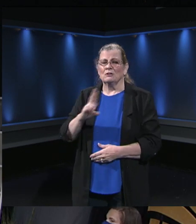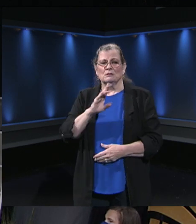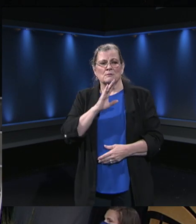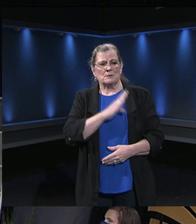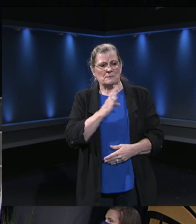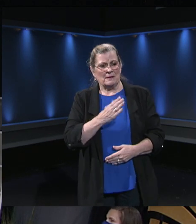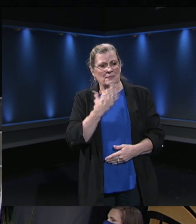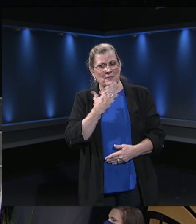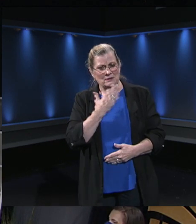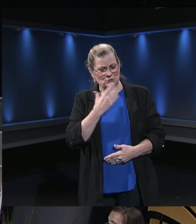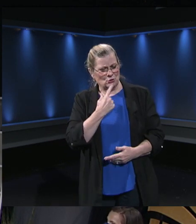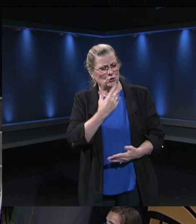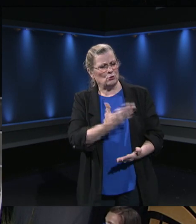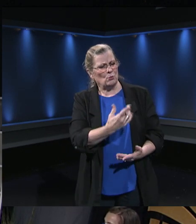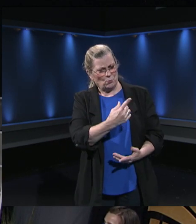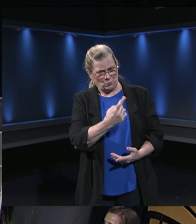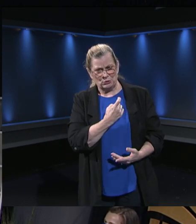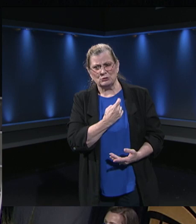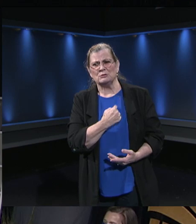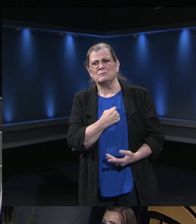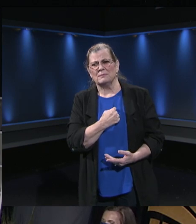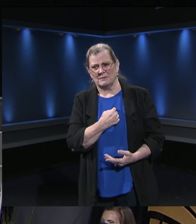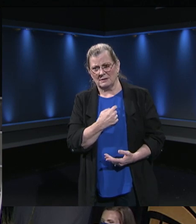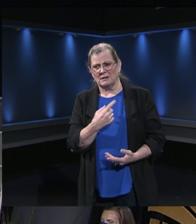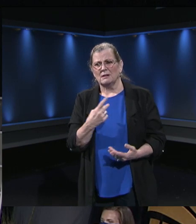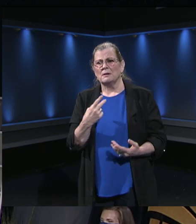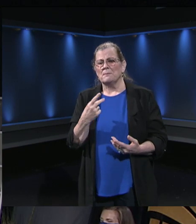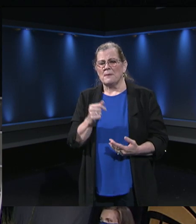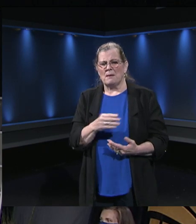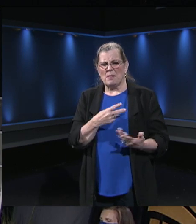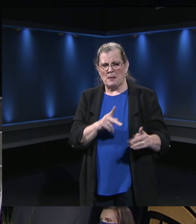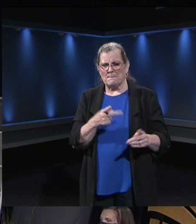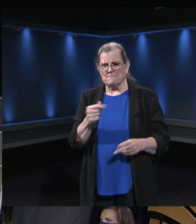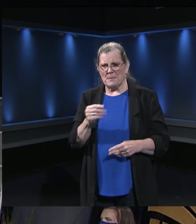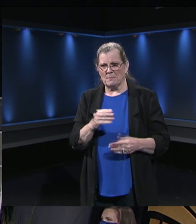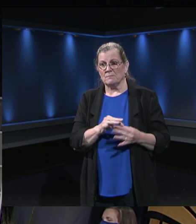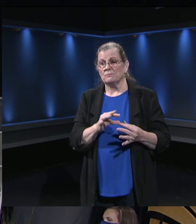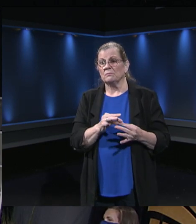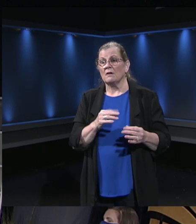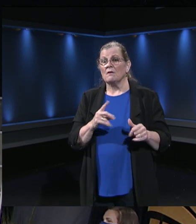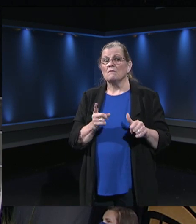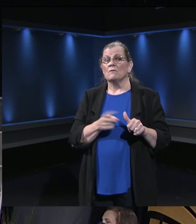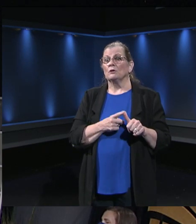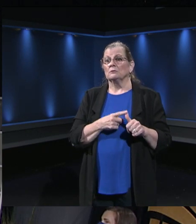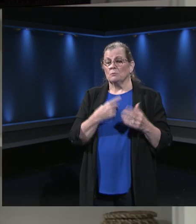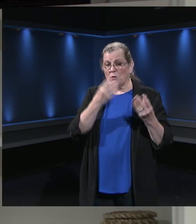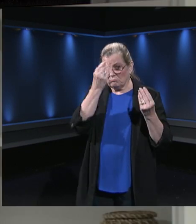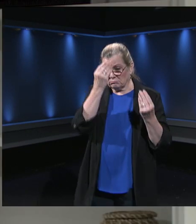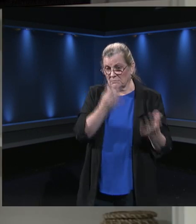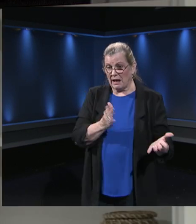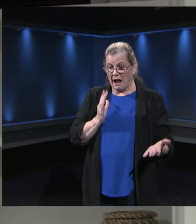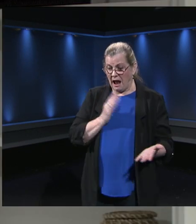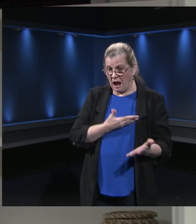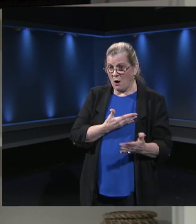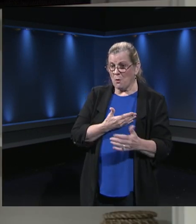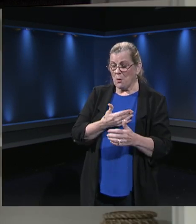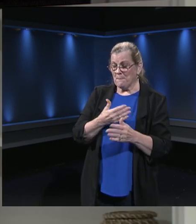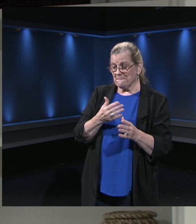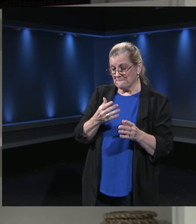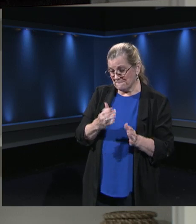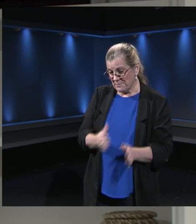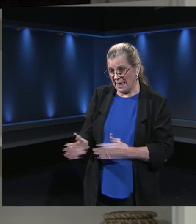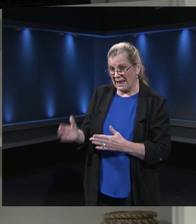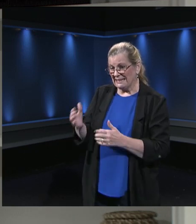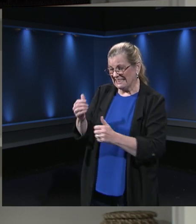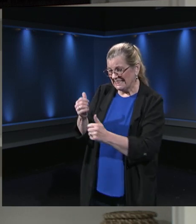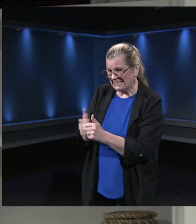question. I may let Pam add a little bit more in a moment. Our plan is to get every kid connected virtually to